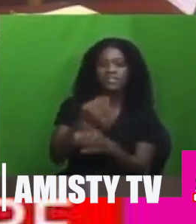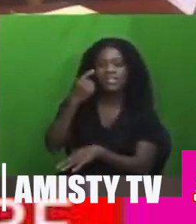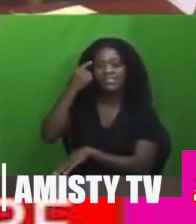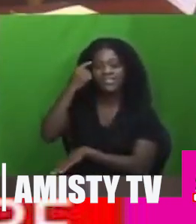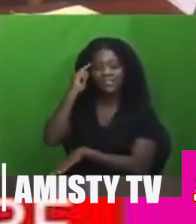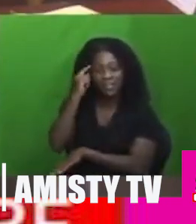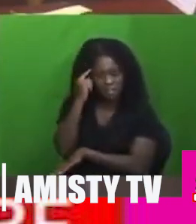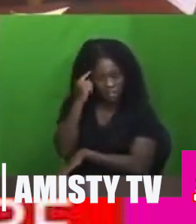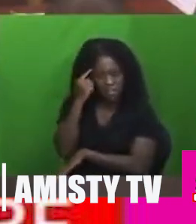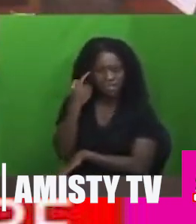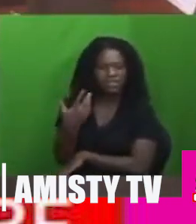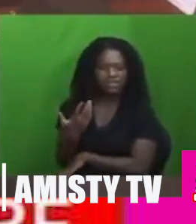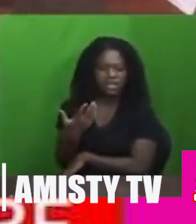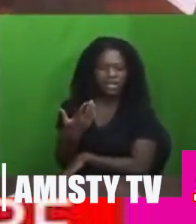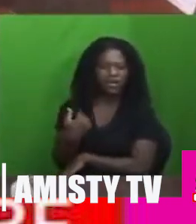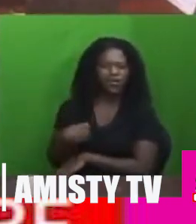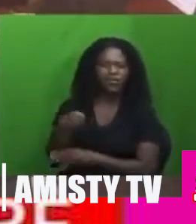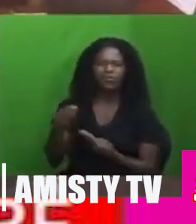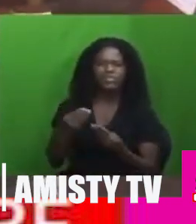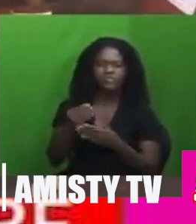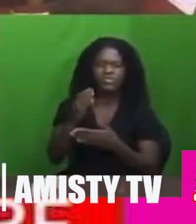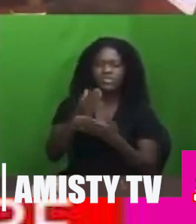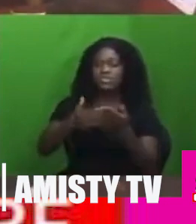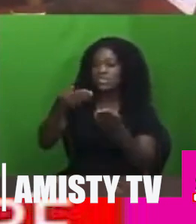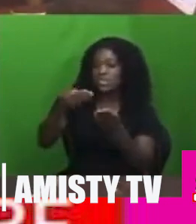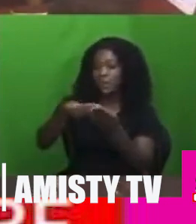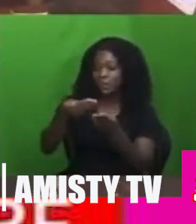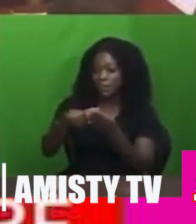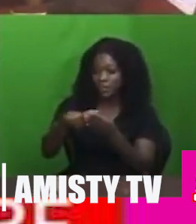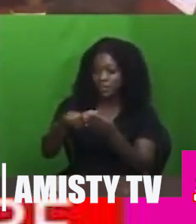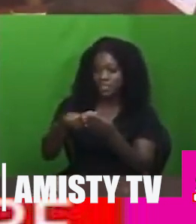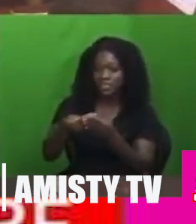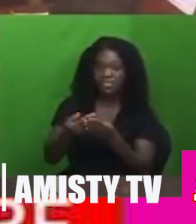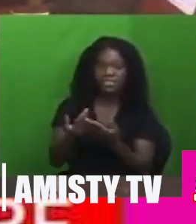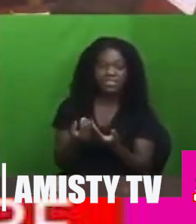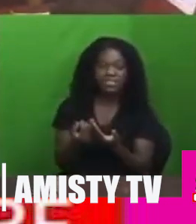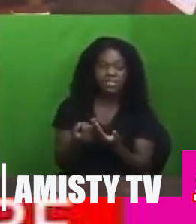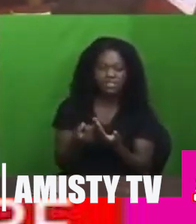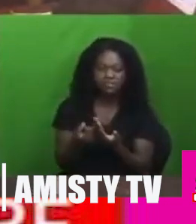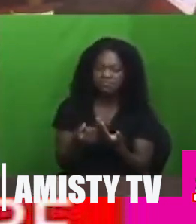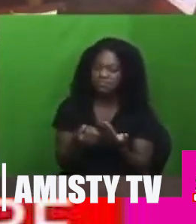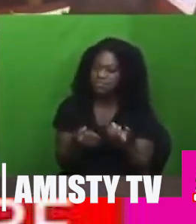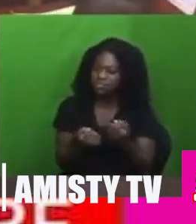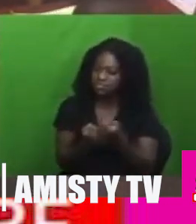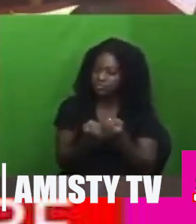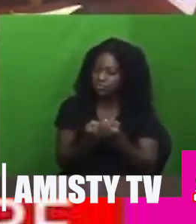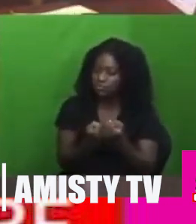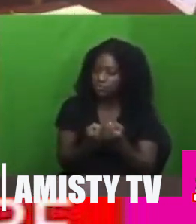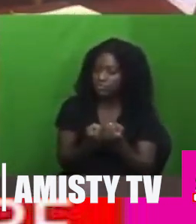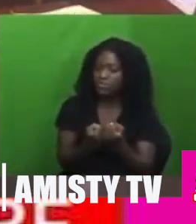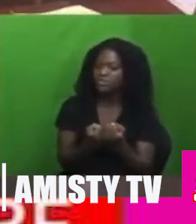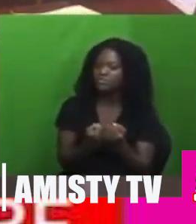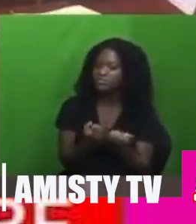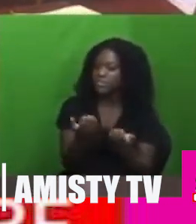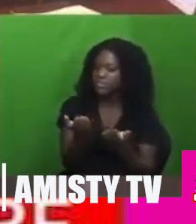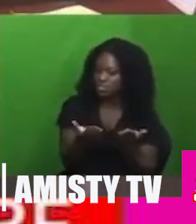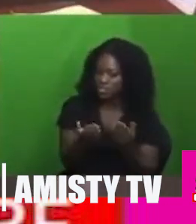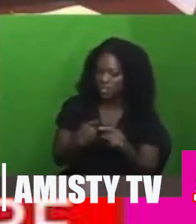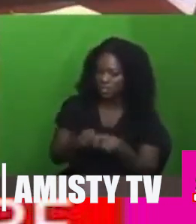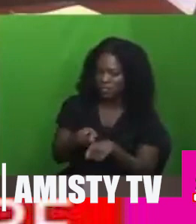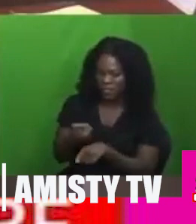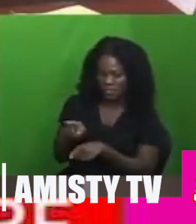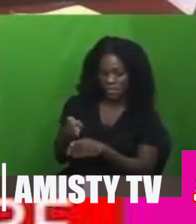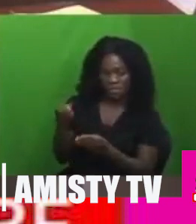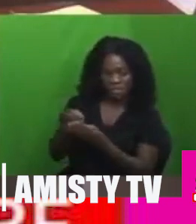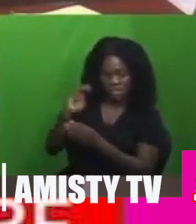that we are going to spend a certain amount of money in servicing interest. Mr. our minister responsible for finance and the